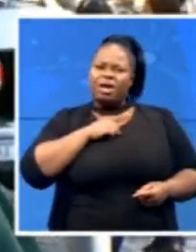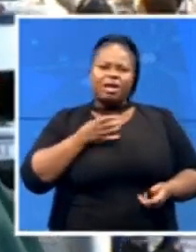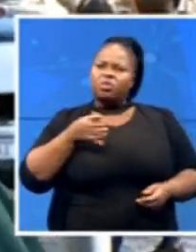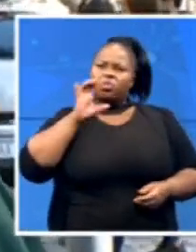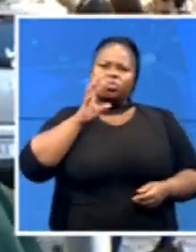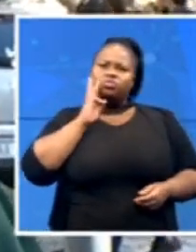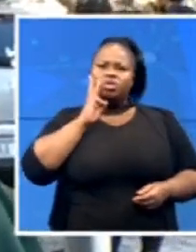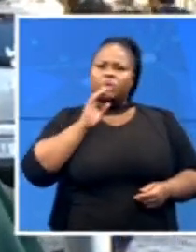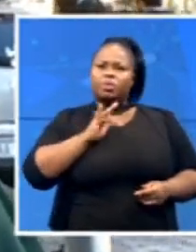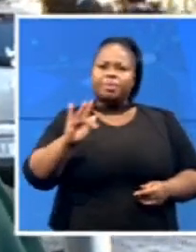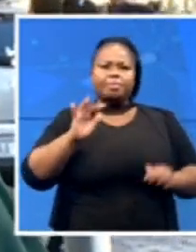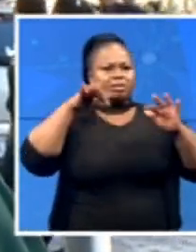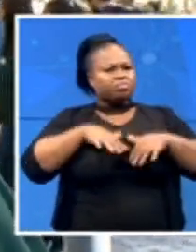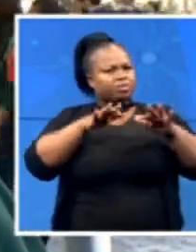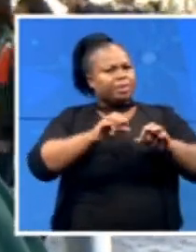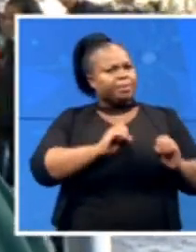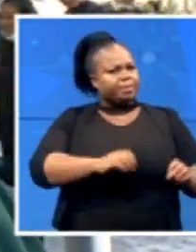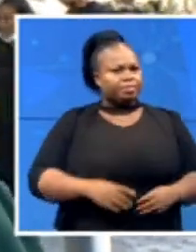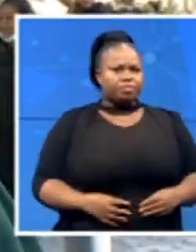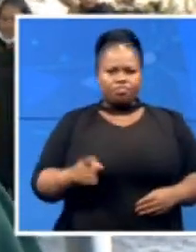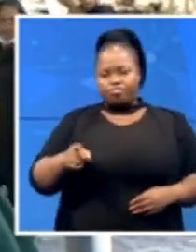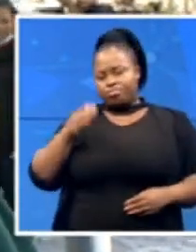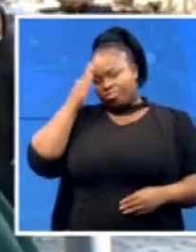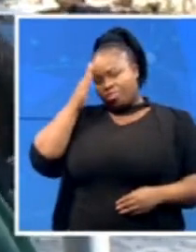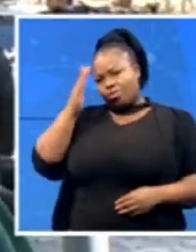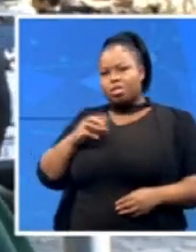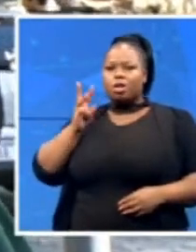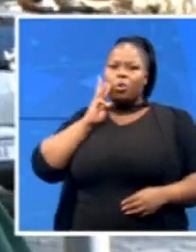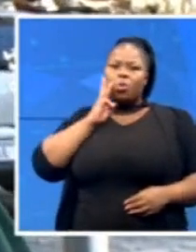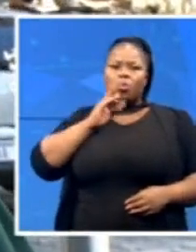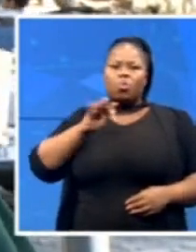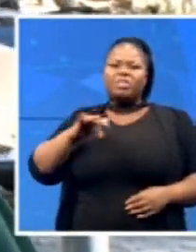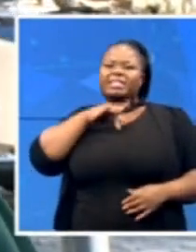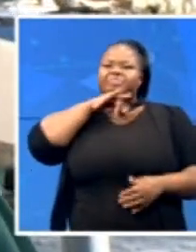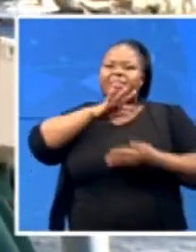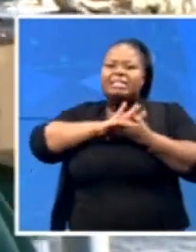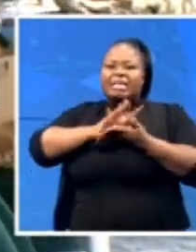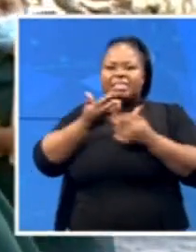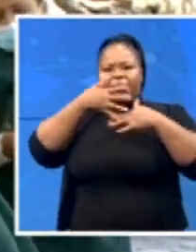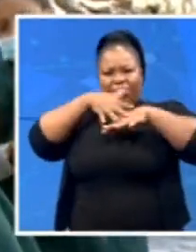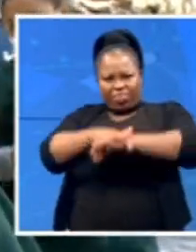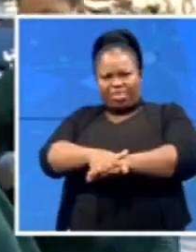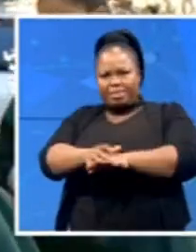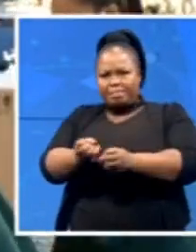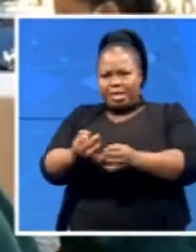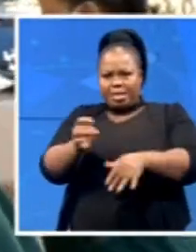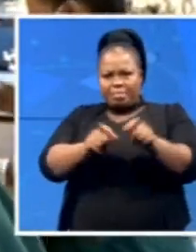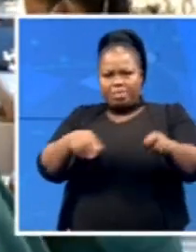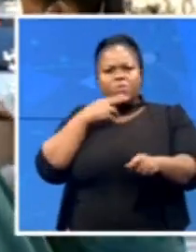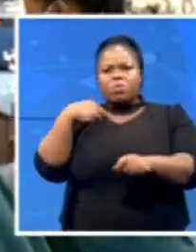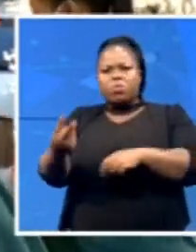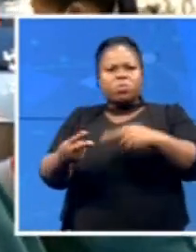As we know, the water is contaminated. There are still many people who are missing or lying in the rivers. So the water is not suitable for human consumption.